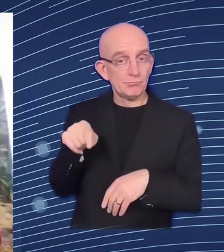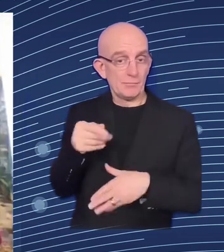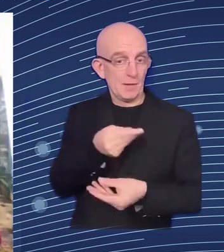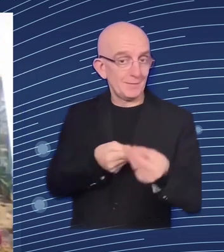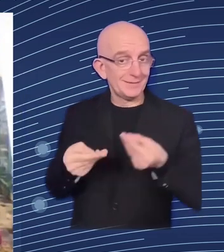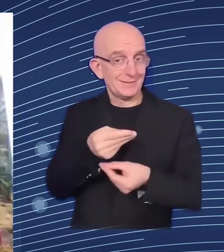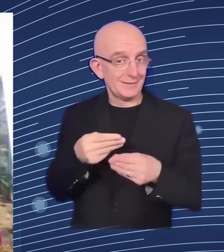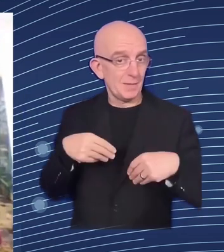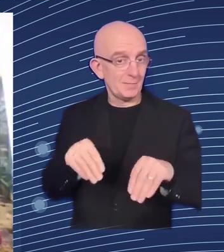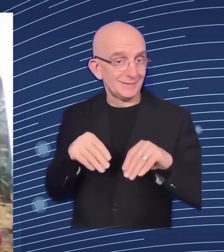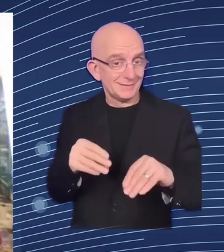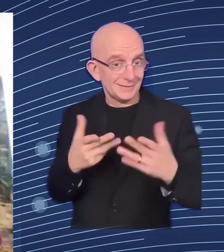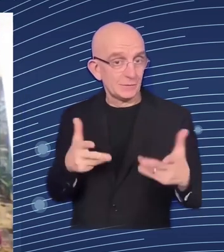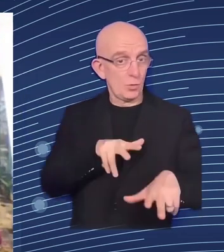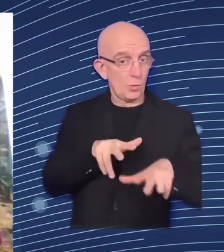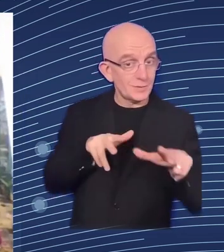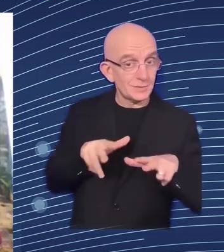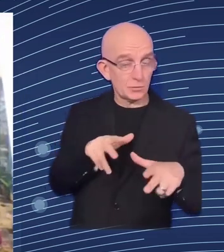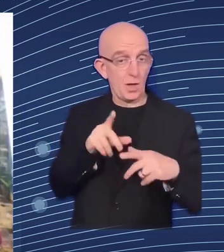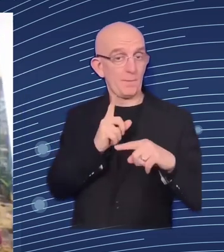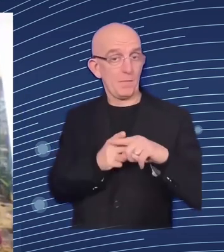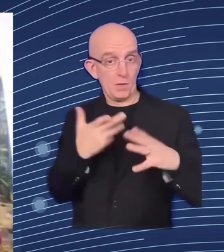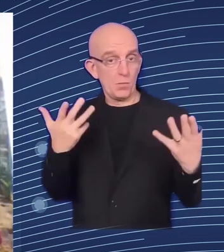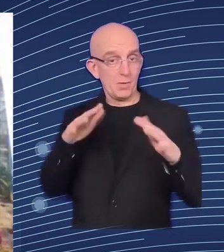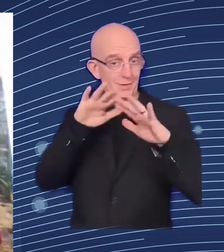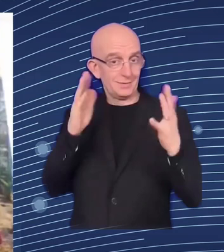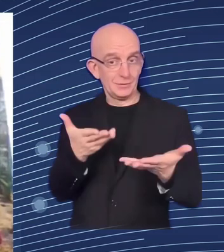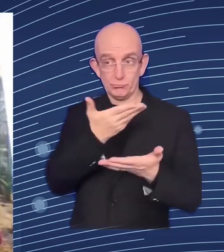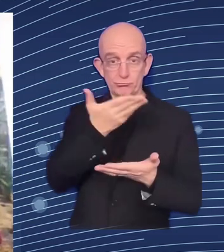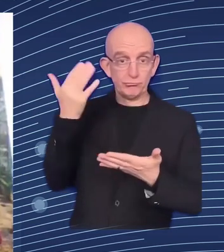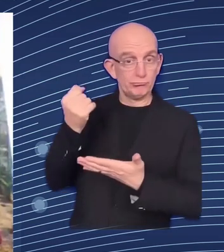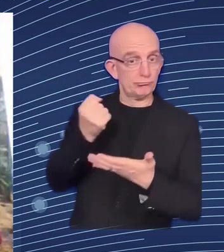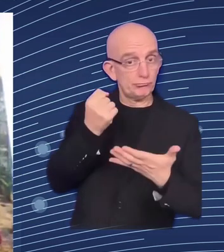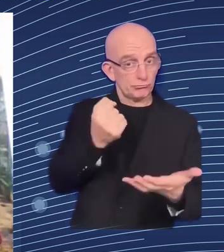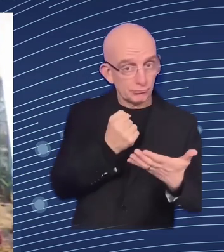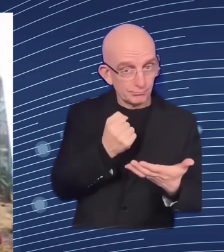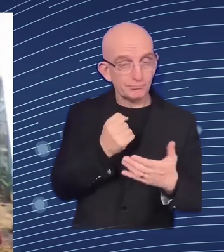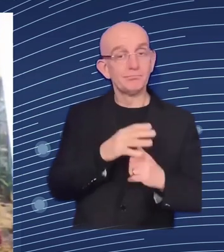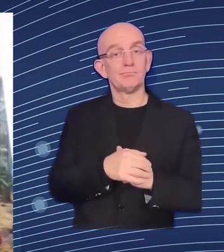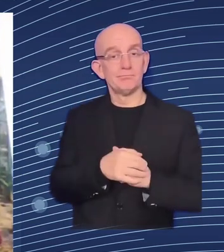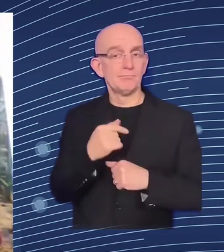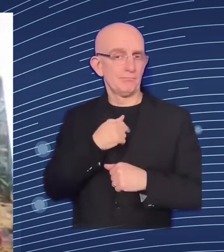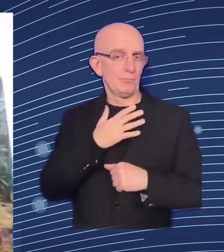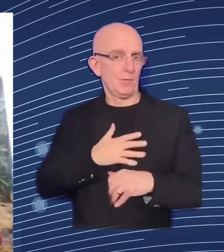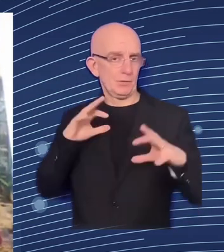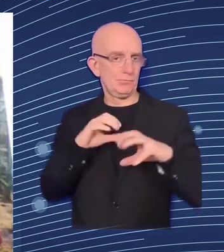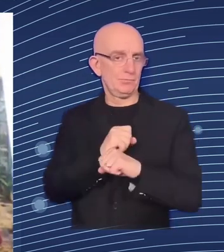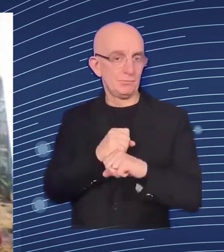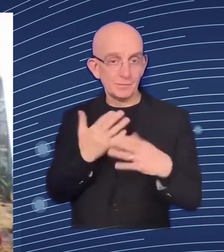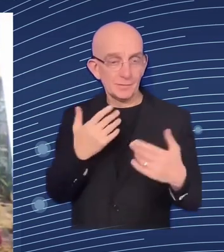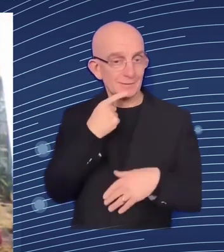and entrepreneurial capital and an effective effective ecosystem should also be built on digital government solutions